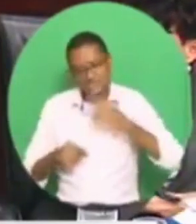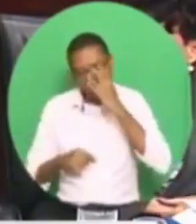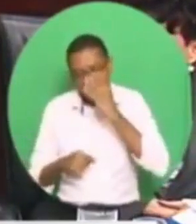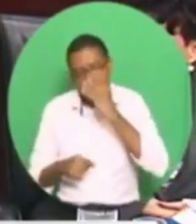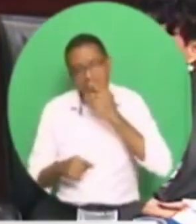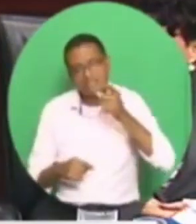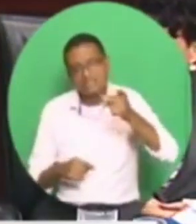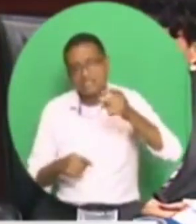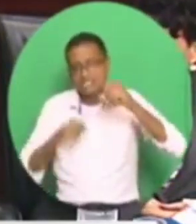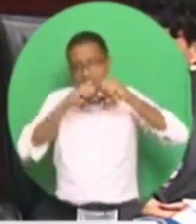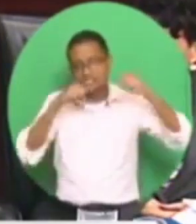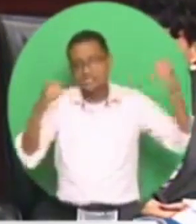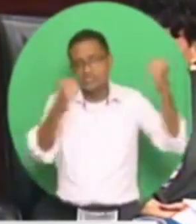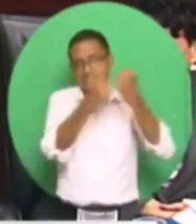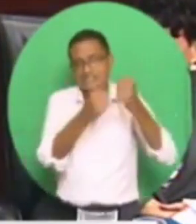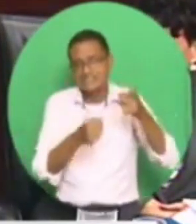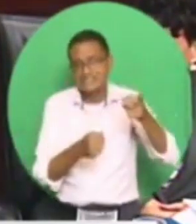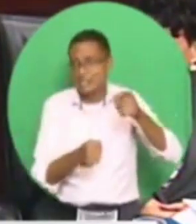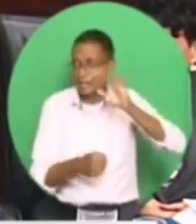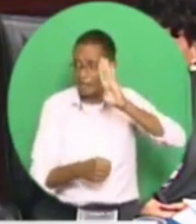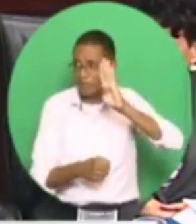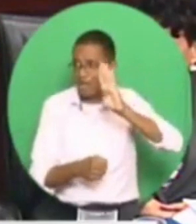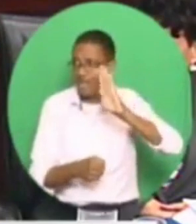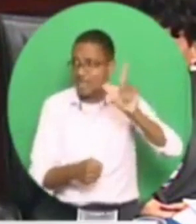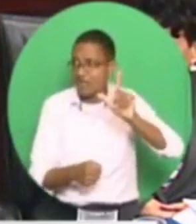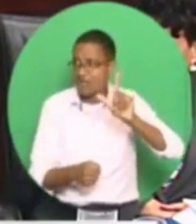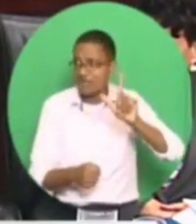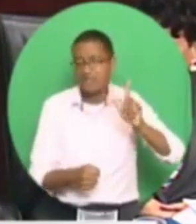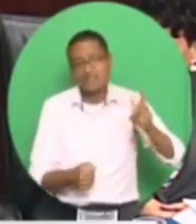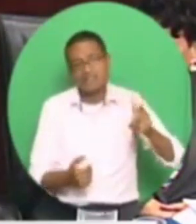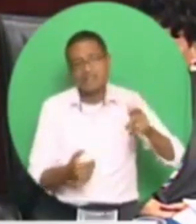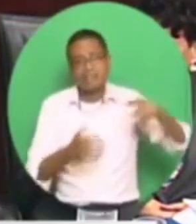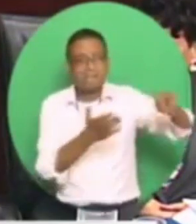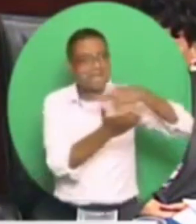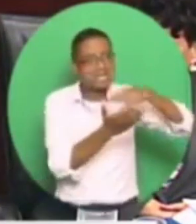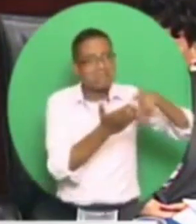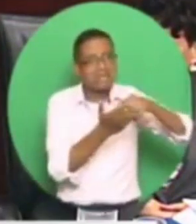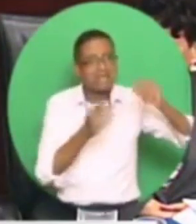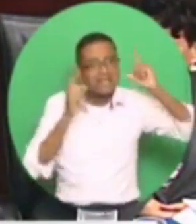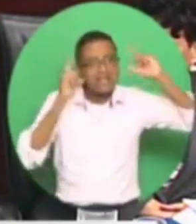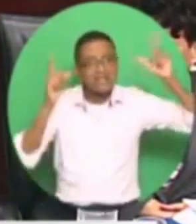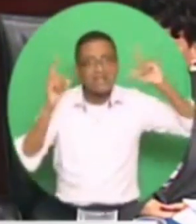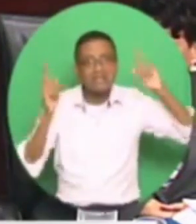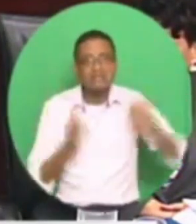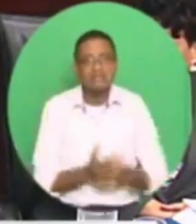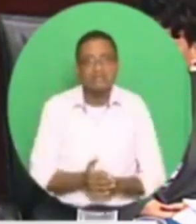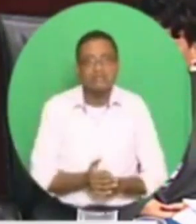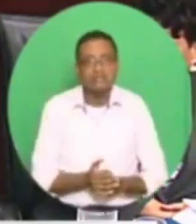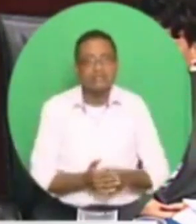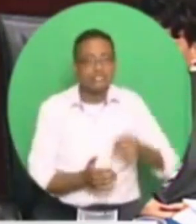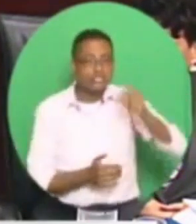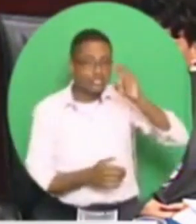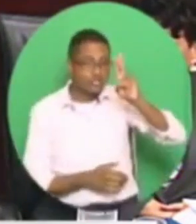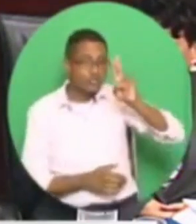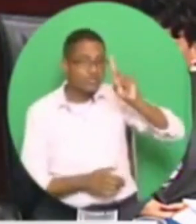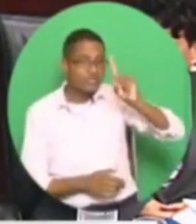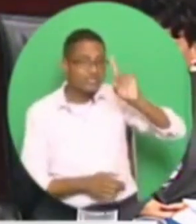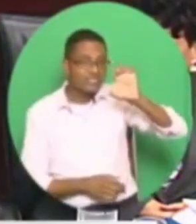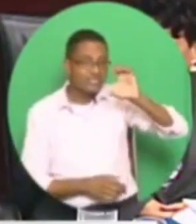whole night and Udicot is encouraging that at the Brian Lara because they close Skinner Park so all the FETs coming there.